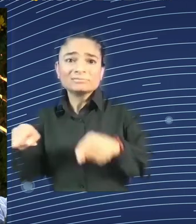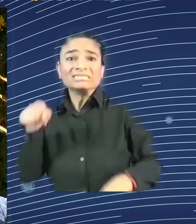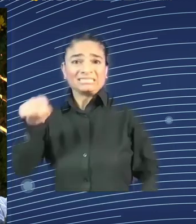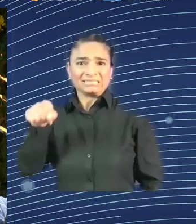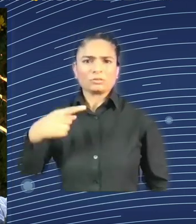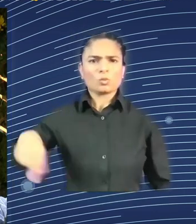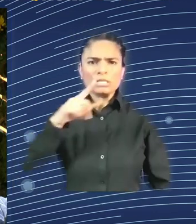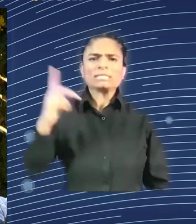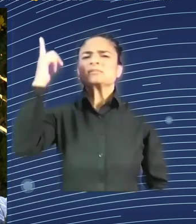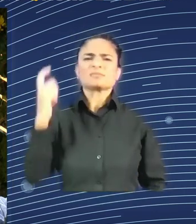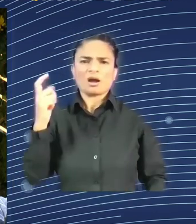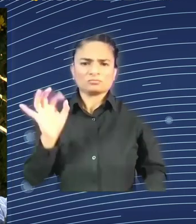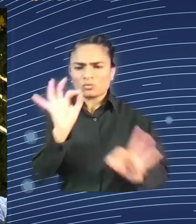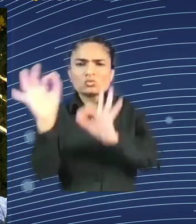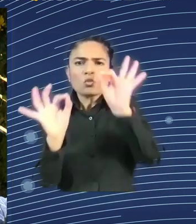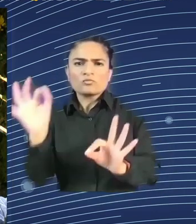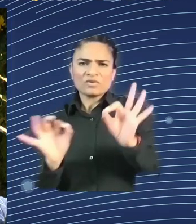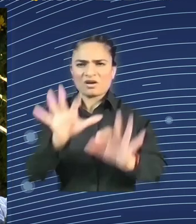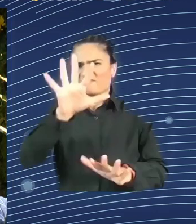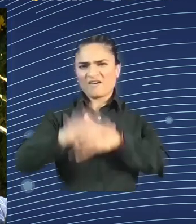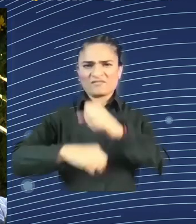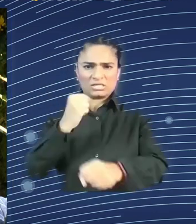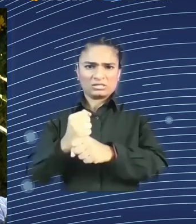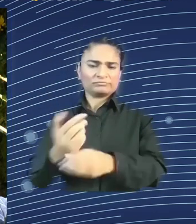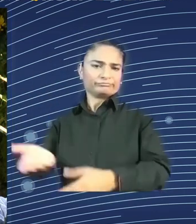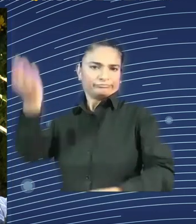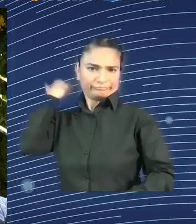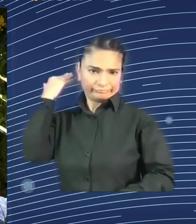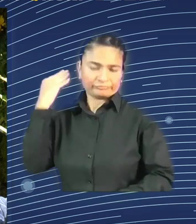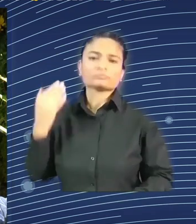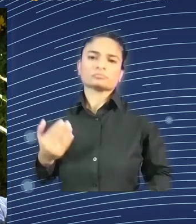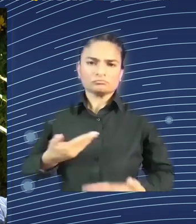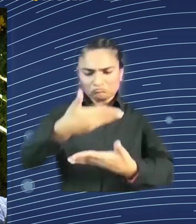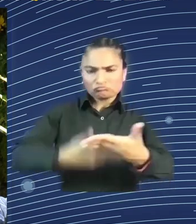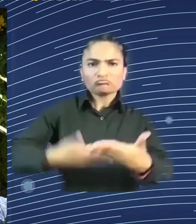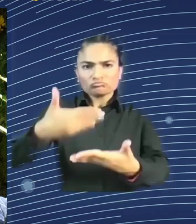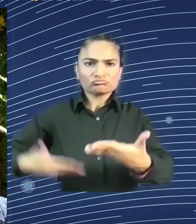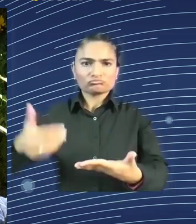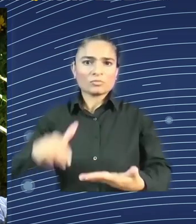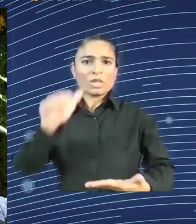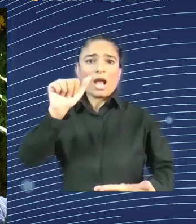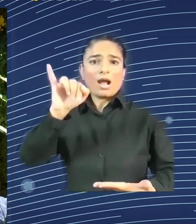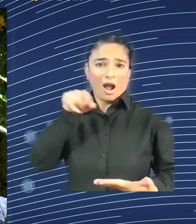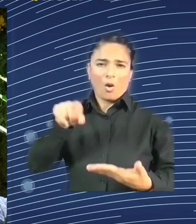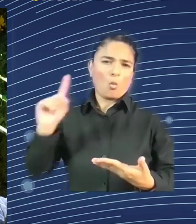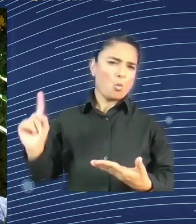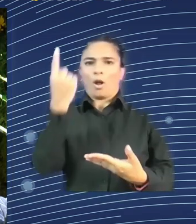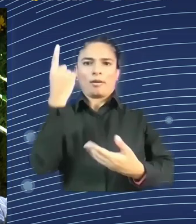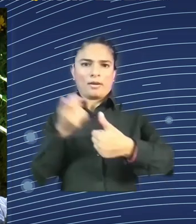does it need in order for founders to start and also scale their ventures in Europe?